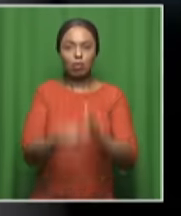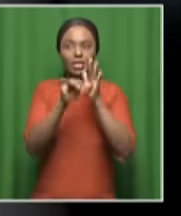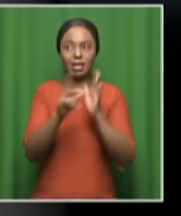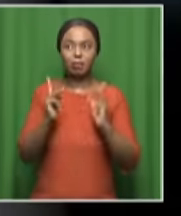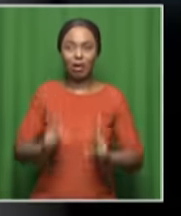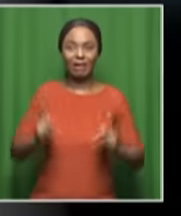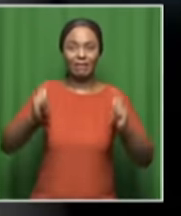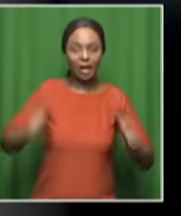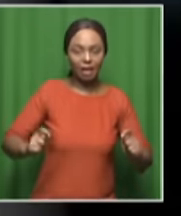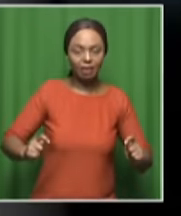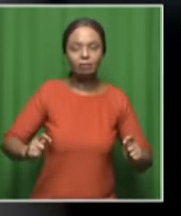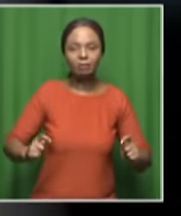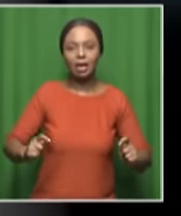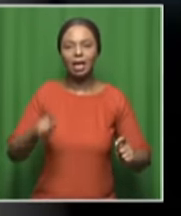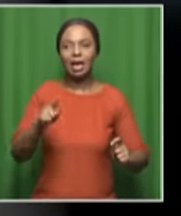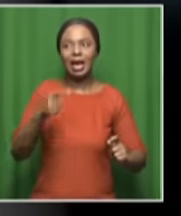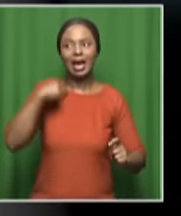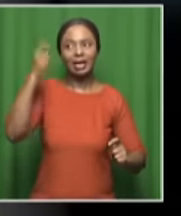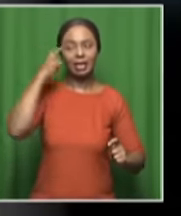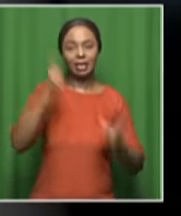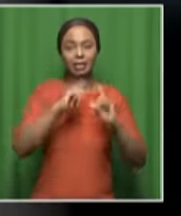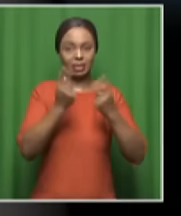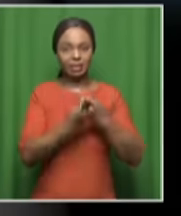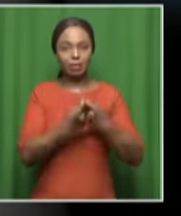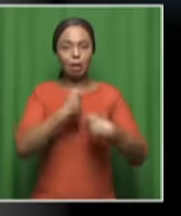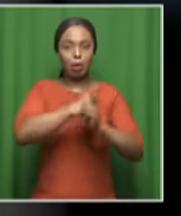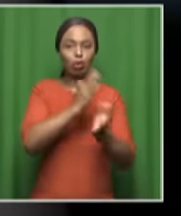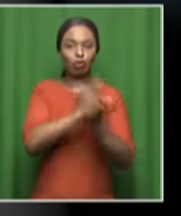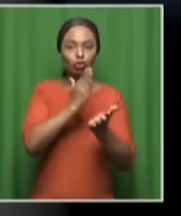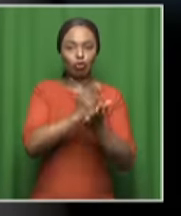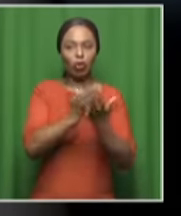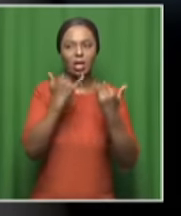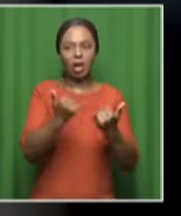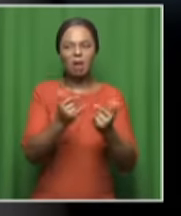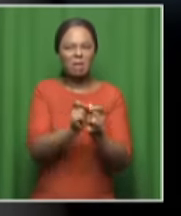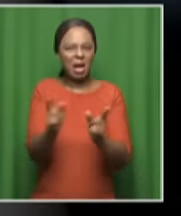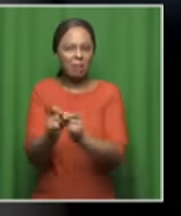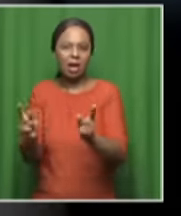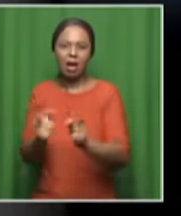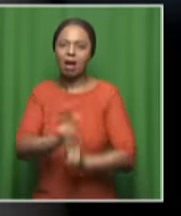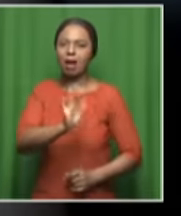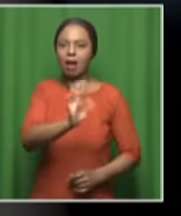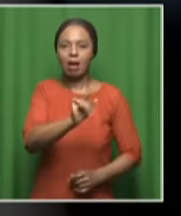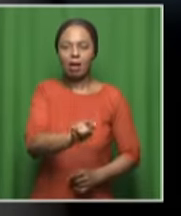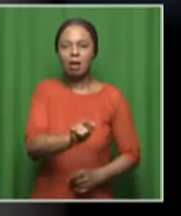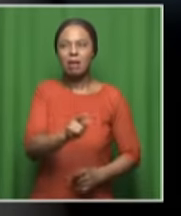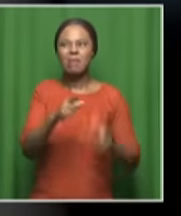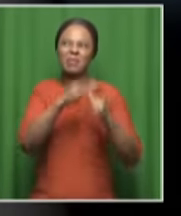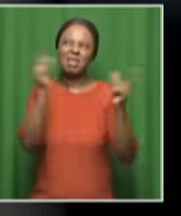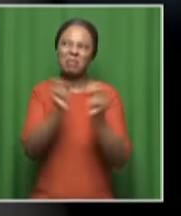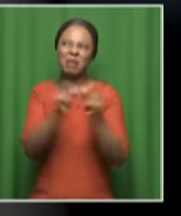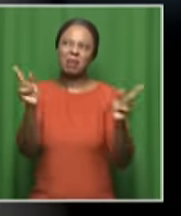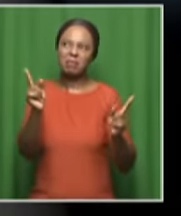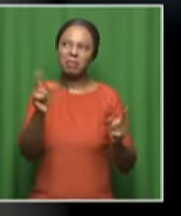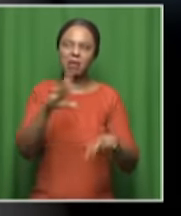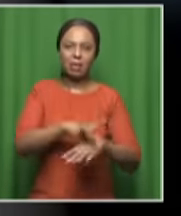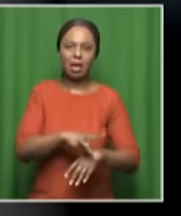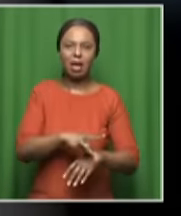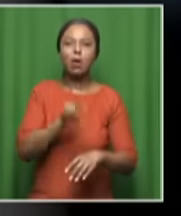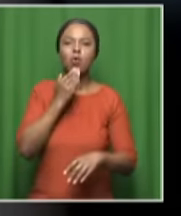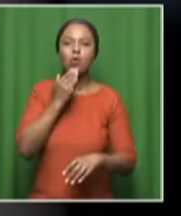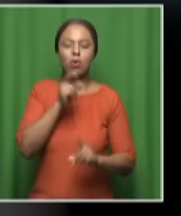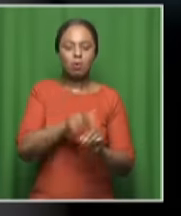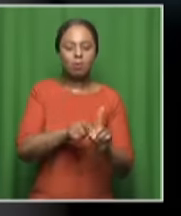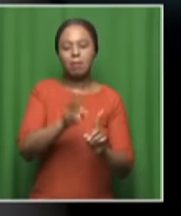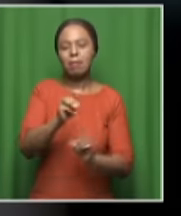I think the team has done well in making sure that we had less injuries. The only big injury we had was that off my circle, which was a